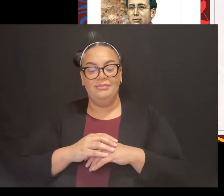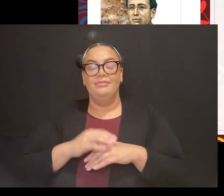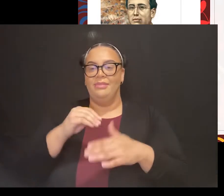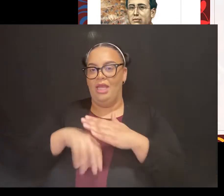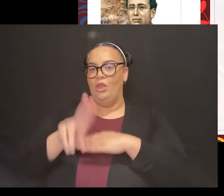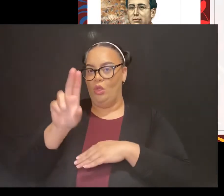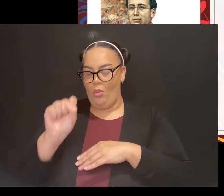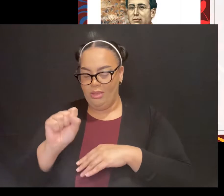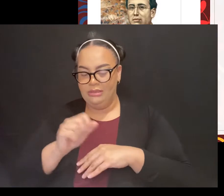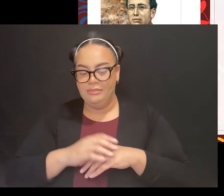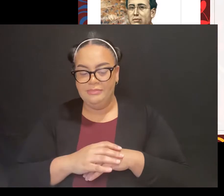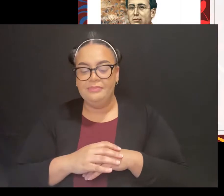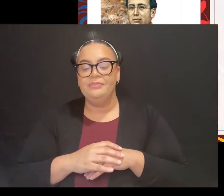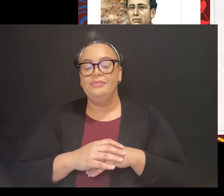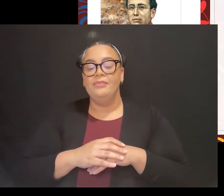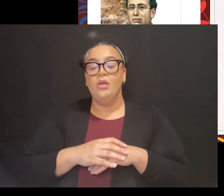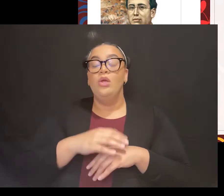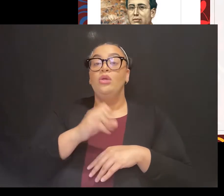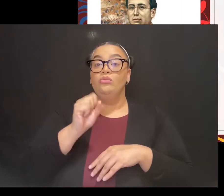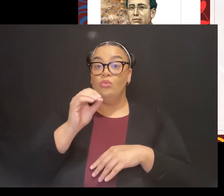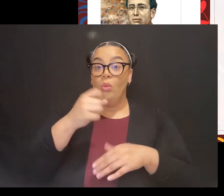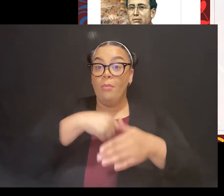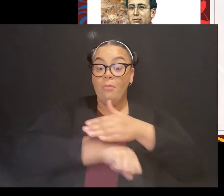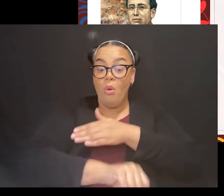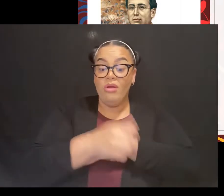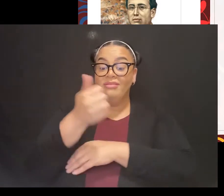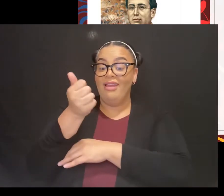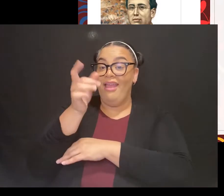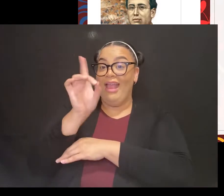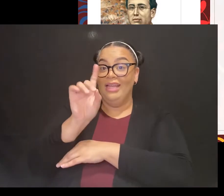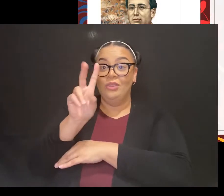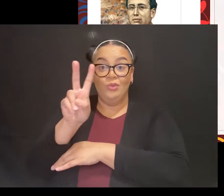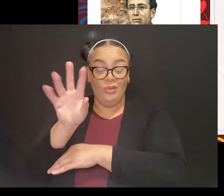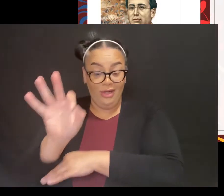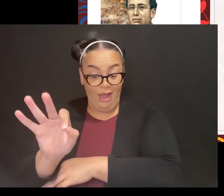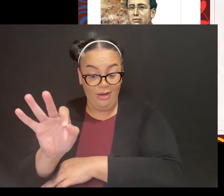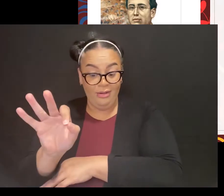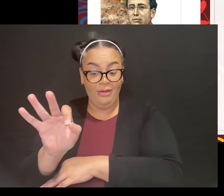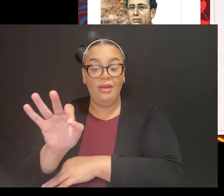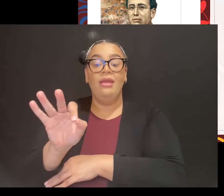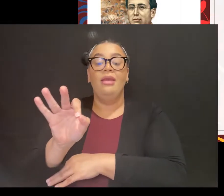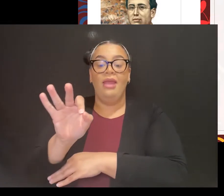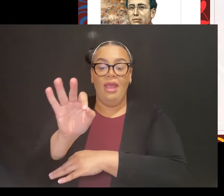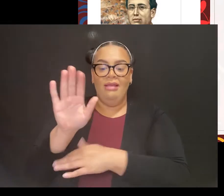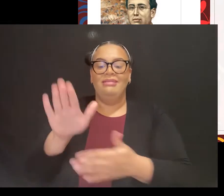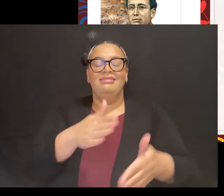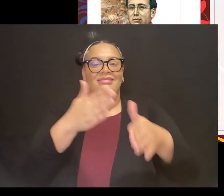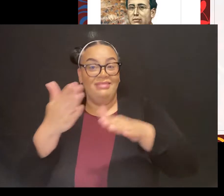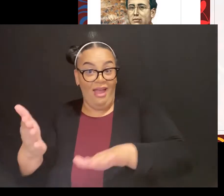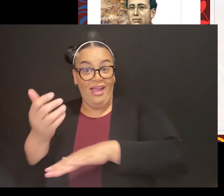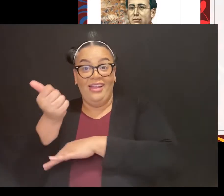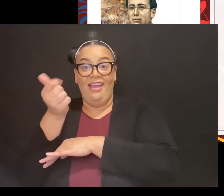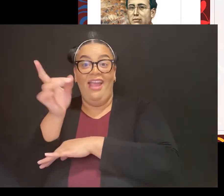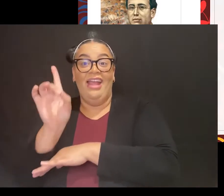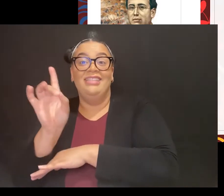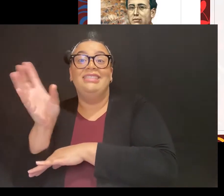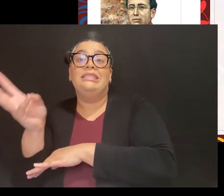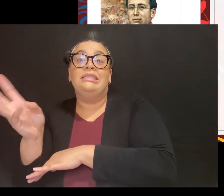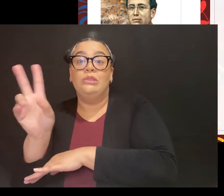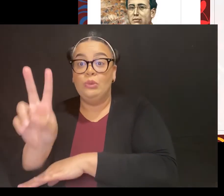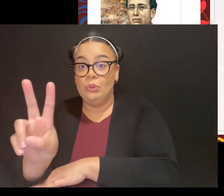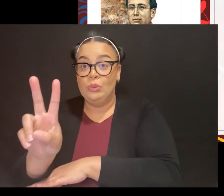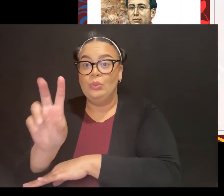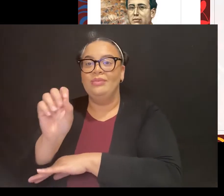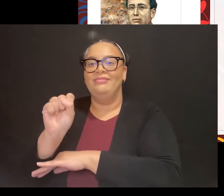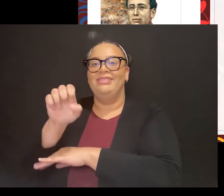1829. And he died in 1862, September of 1862, only four months